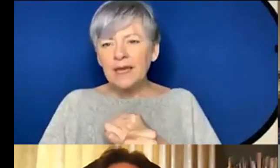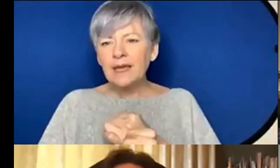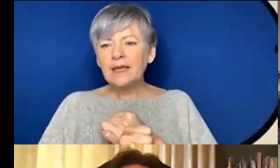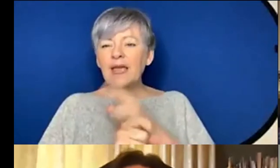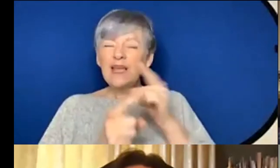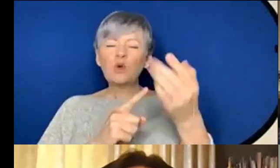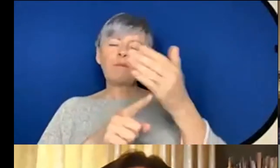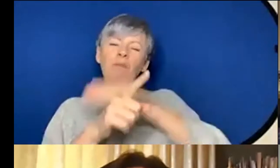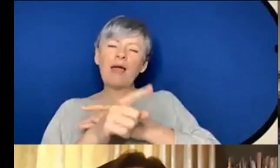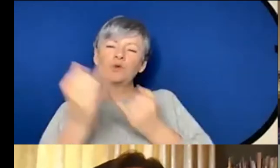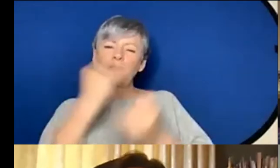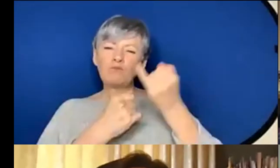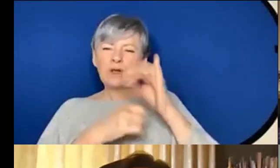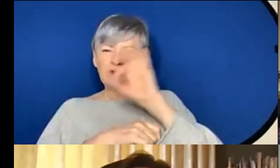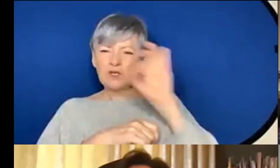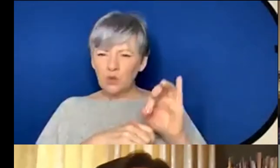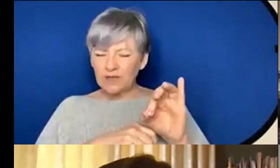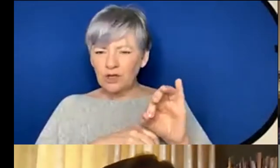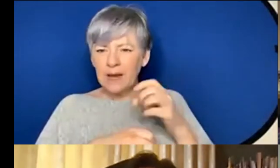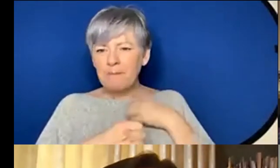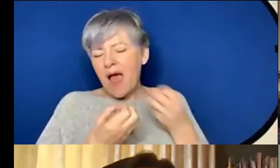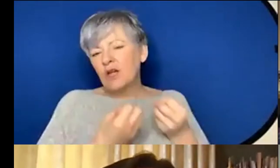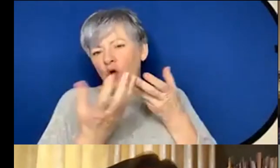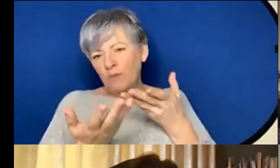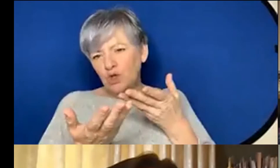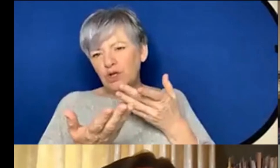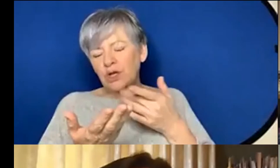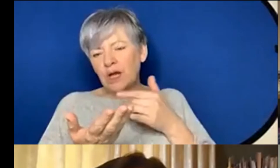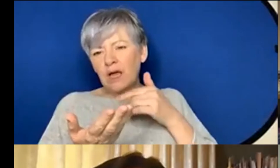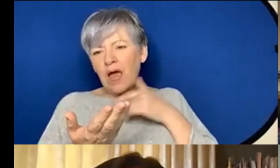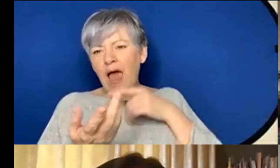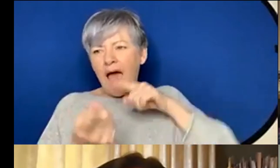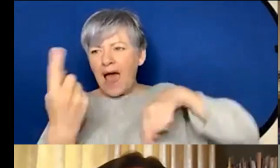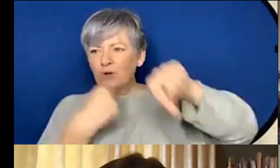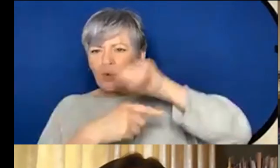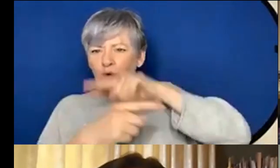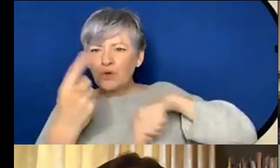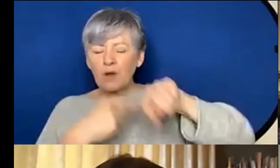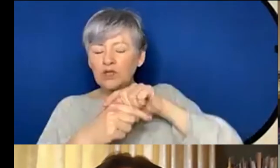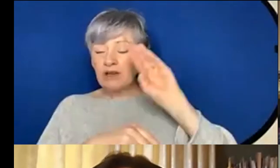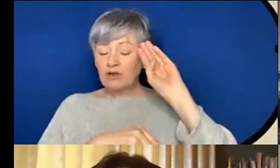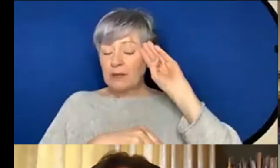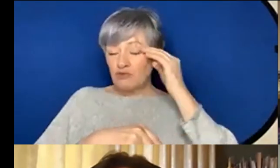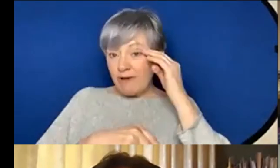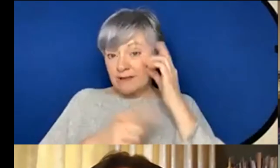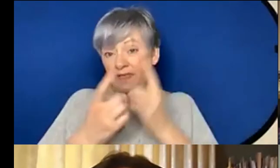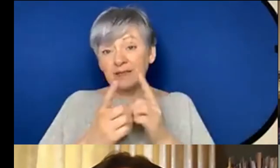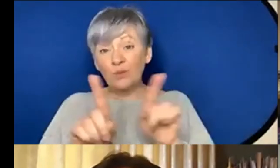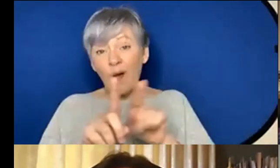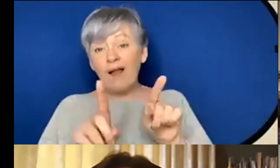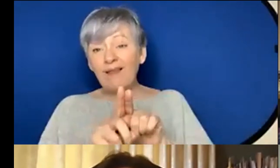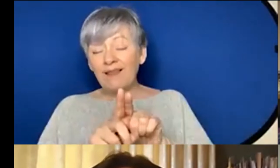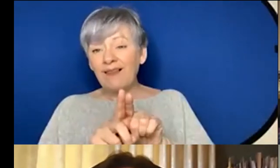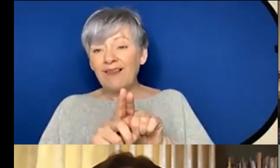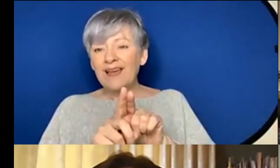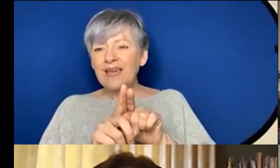it's like my contributions because I know there are some crazy things going on I mean I want to try some crazy things as well because I